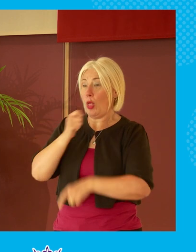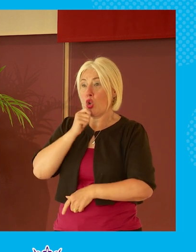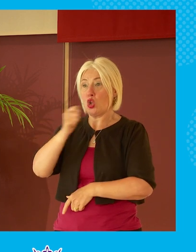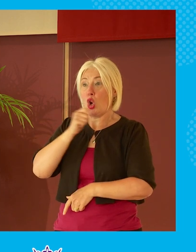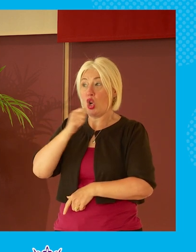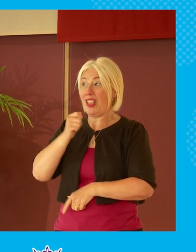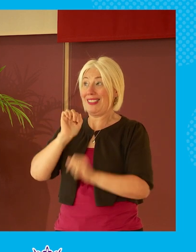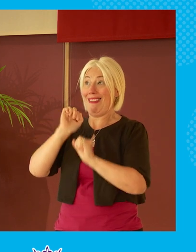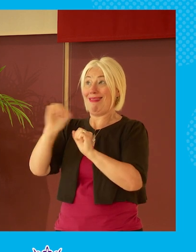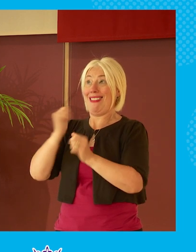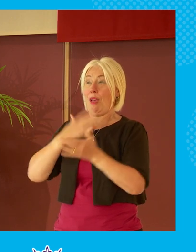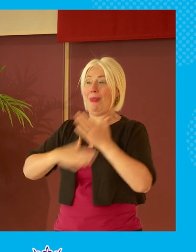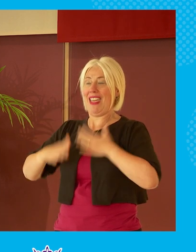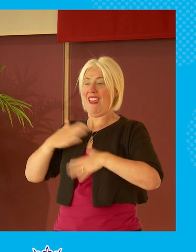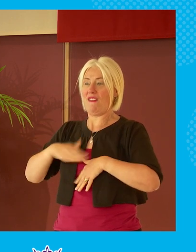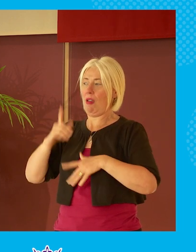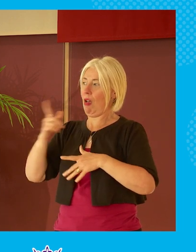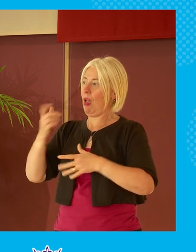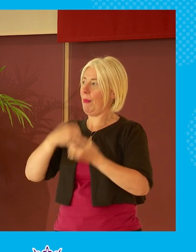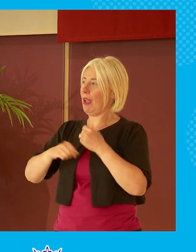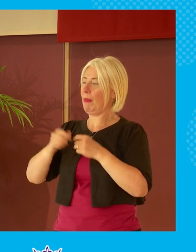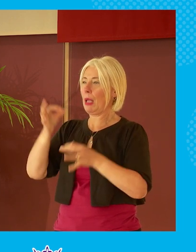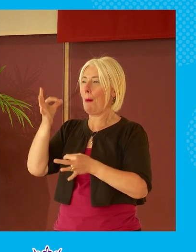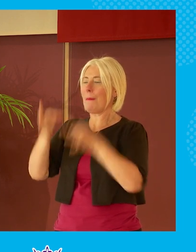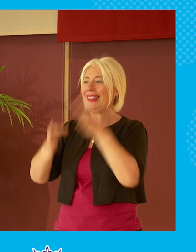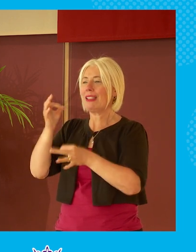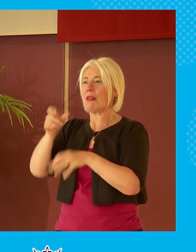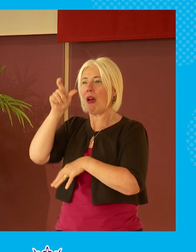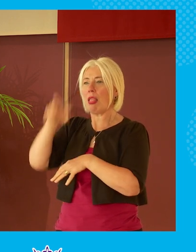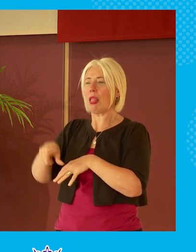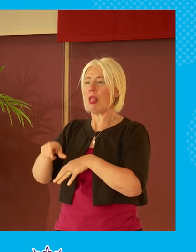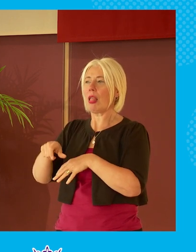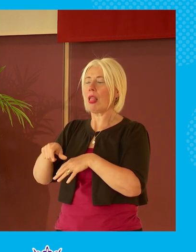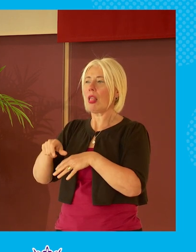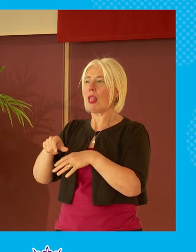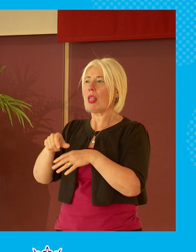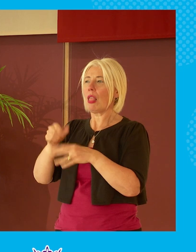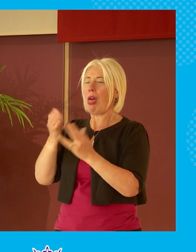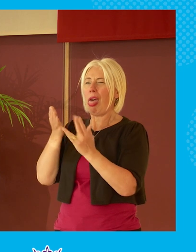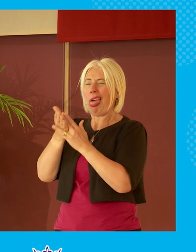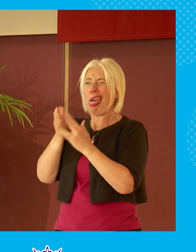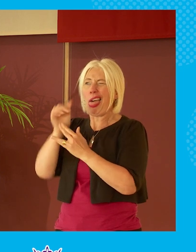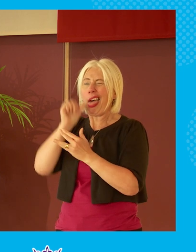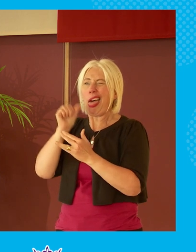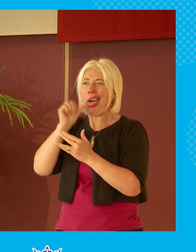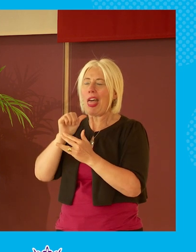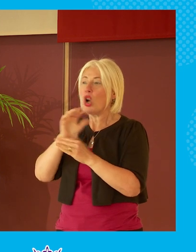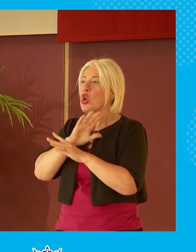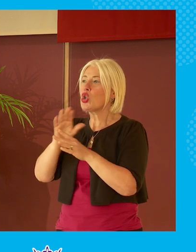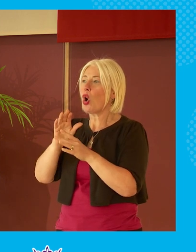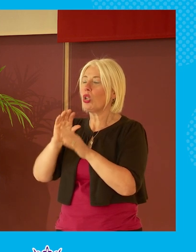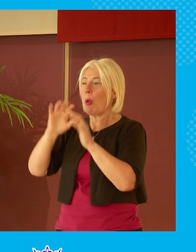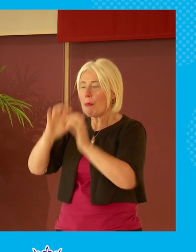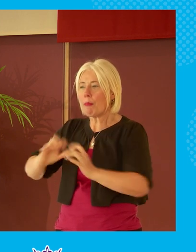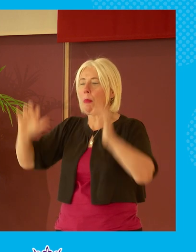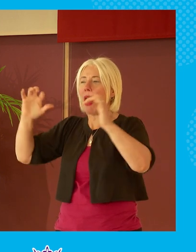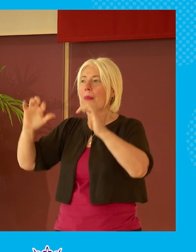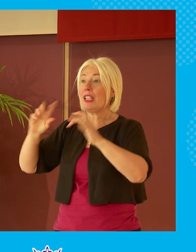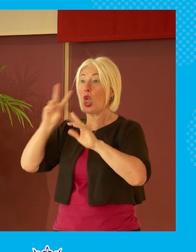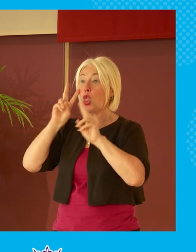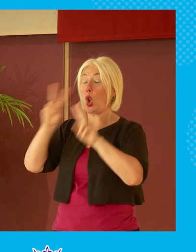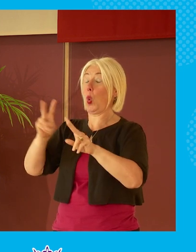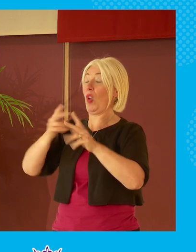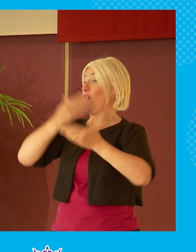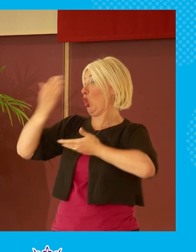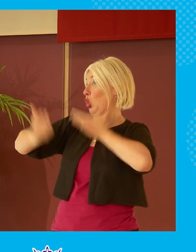behaving as political hacks not parliamentary ones so they look for that divisive story rather than report